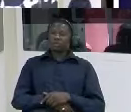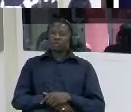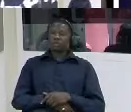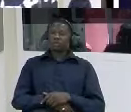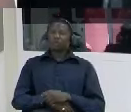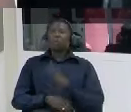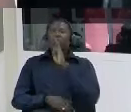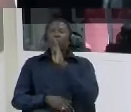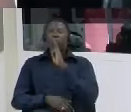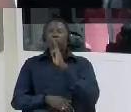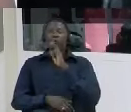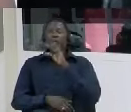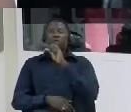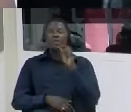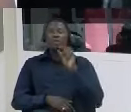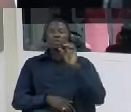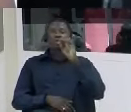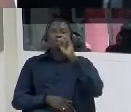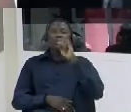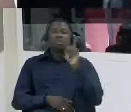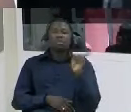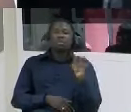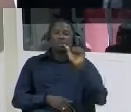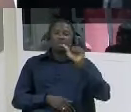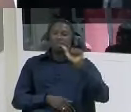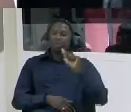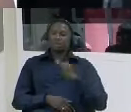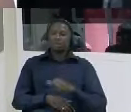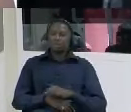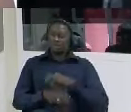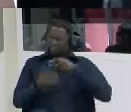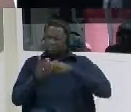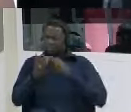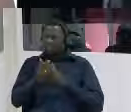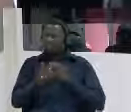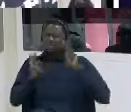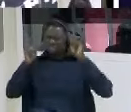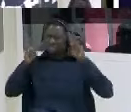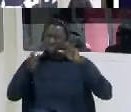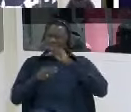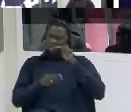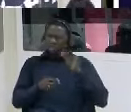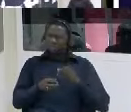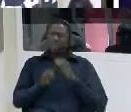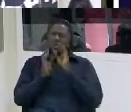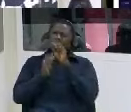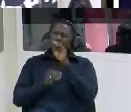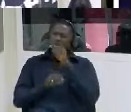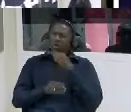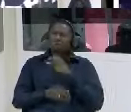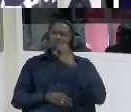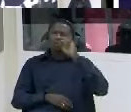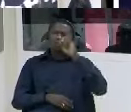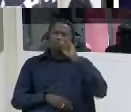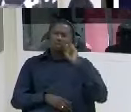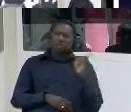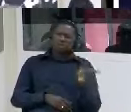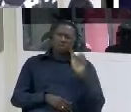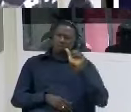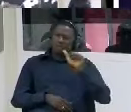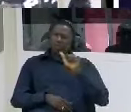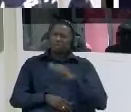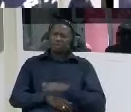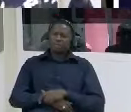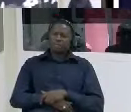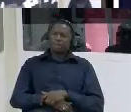ogre okay so you eventually released from prison exactly i was released eventually so i went in so